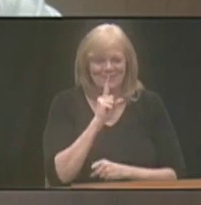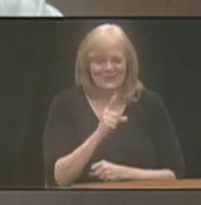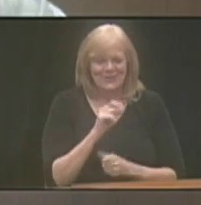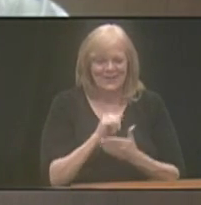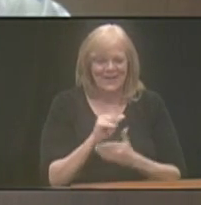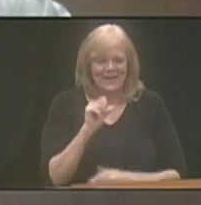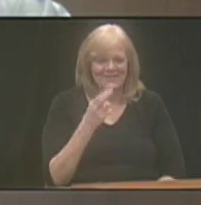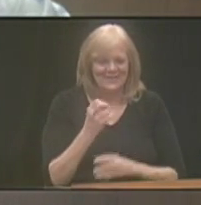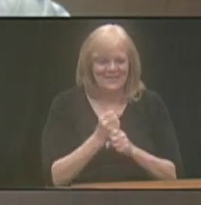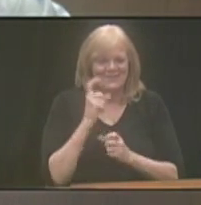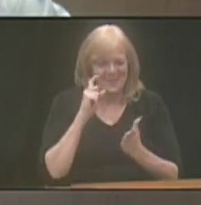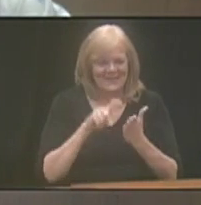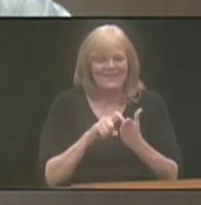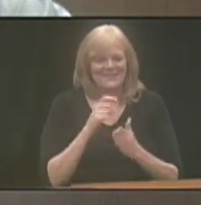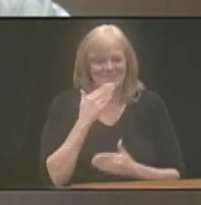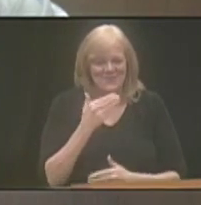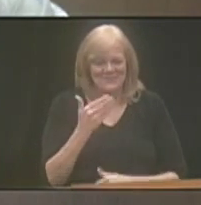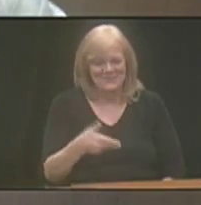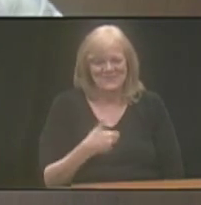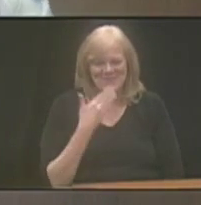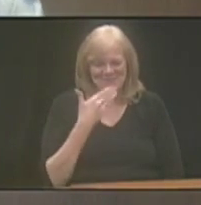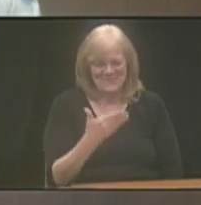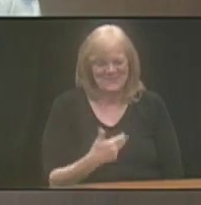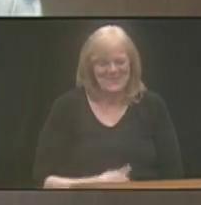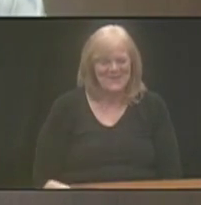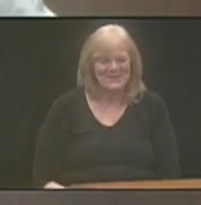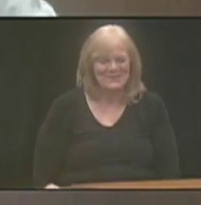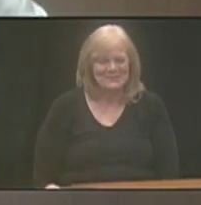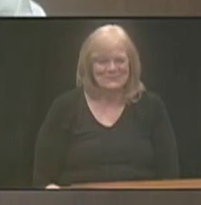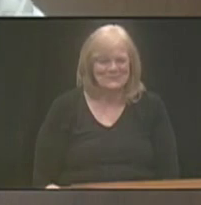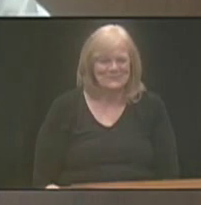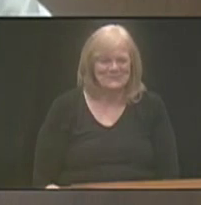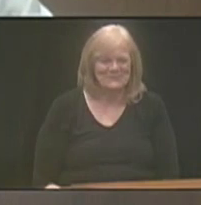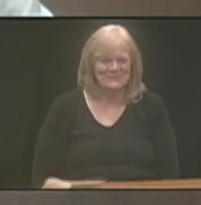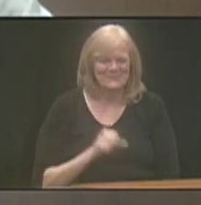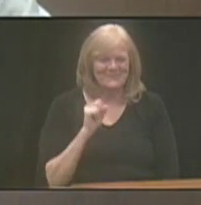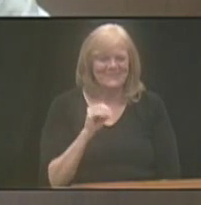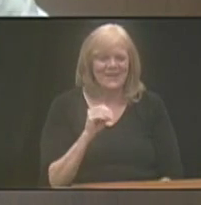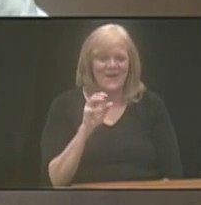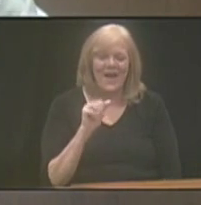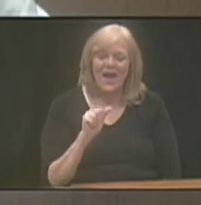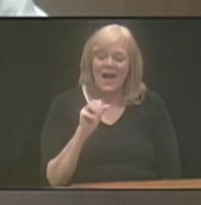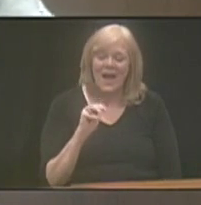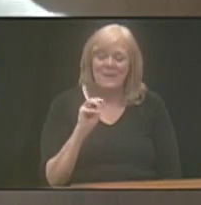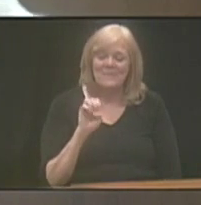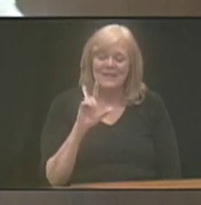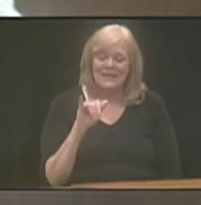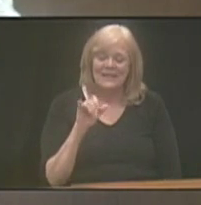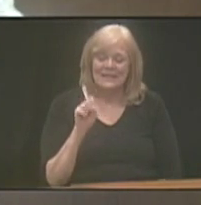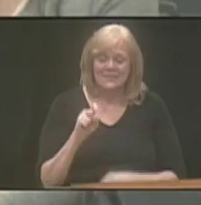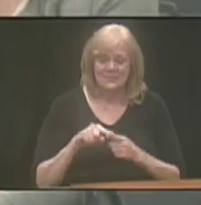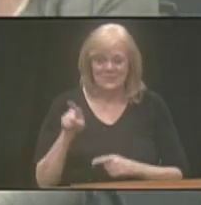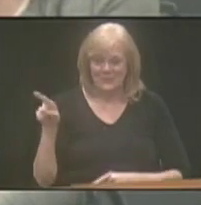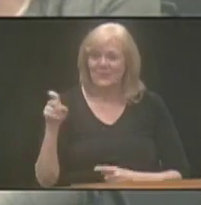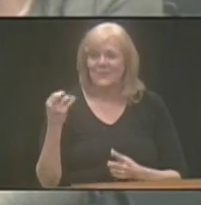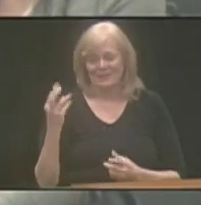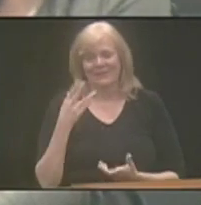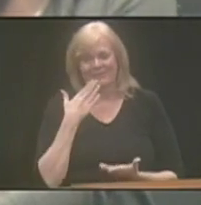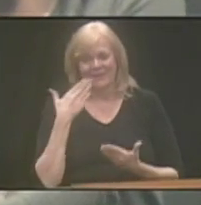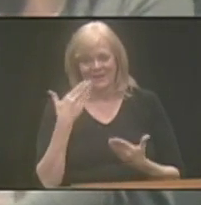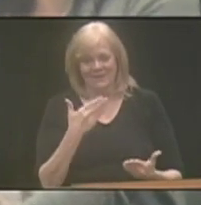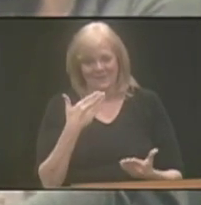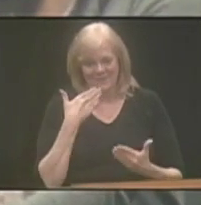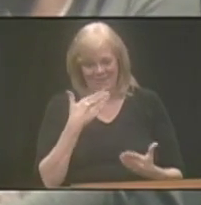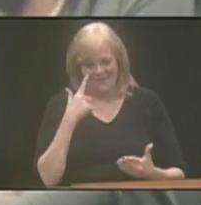gets recognized as well. Welcome, Annie. So, Amelise, to you. Well, thank you.